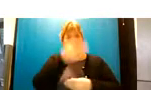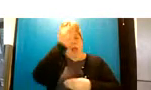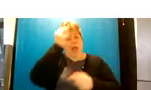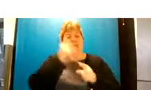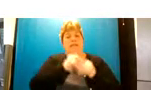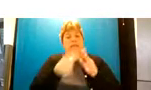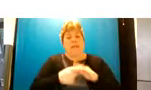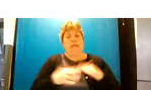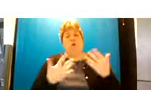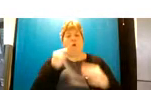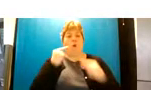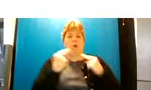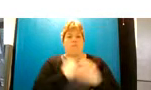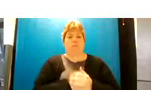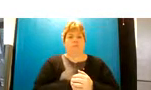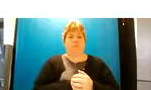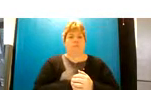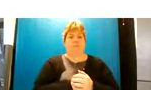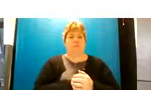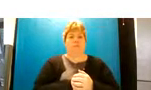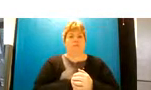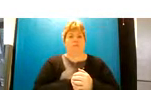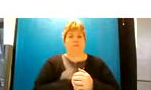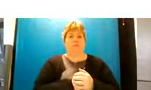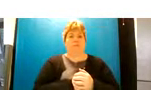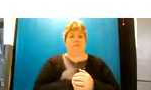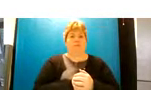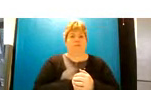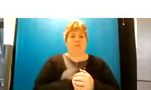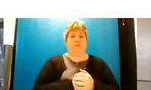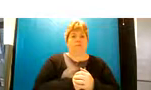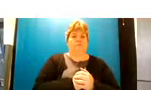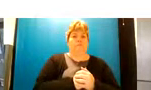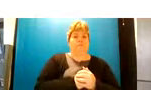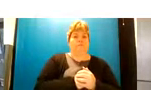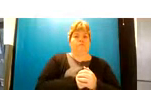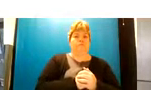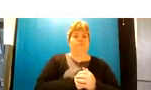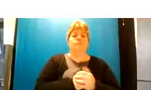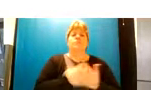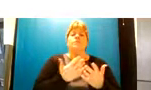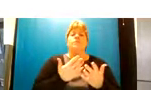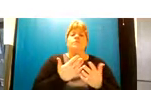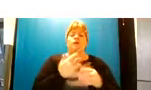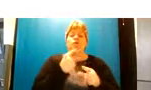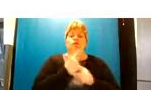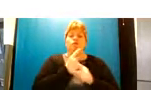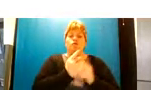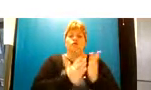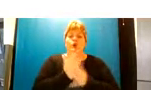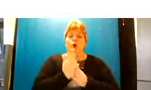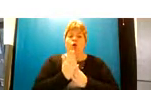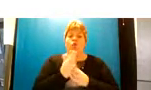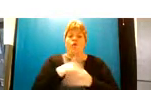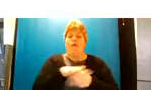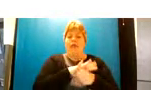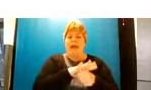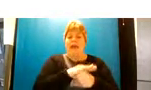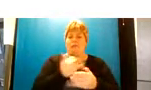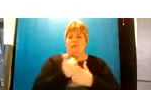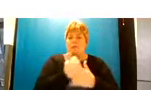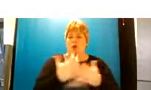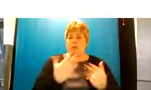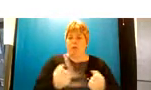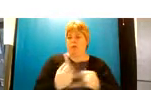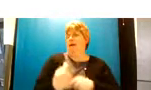um i i've just talked through the different um bits of helpline support that we've got so obviously we